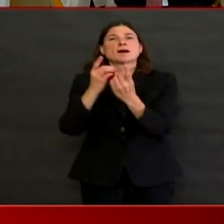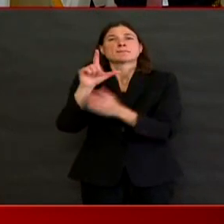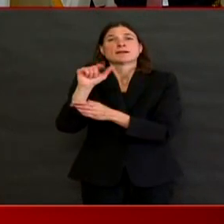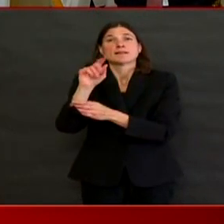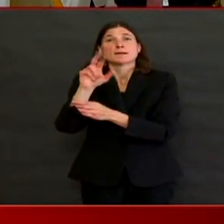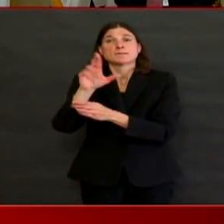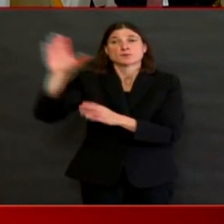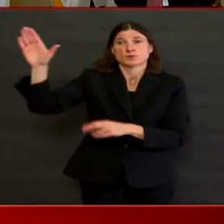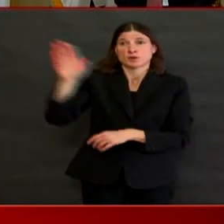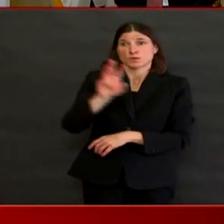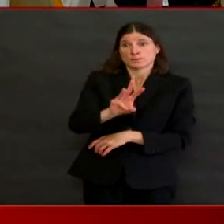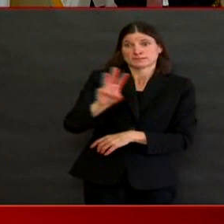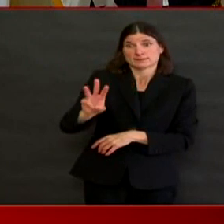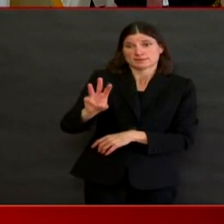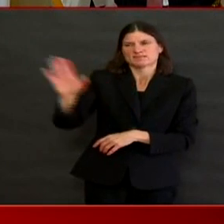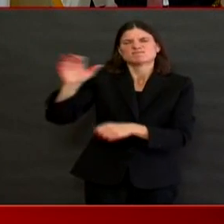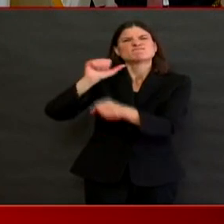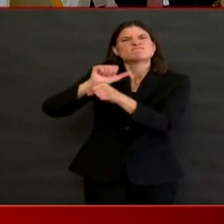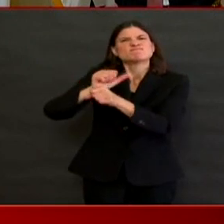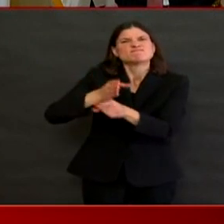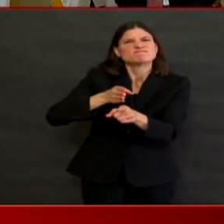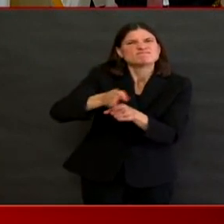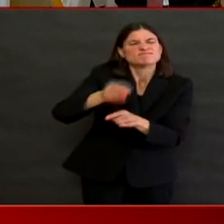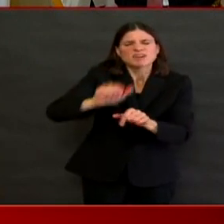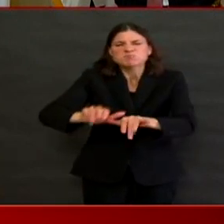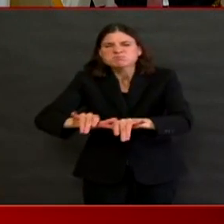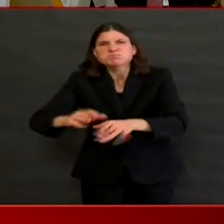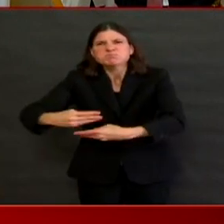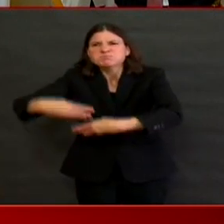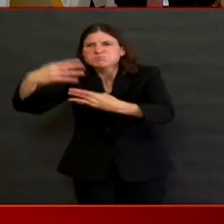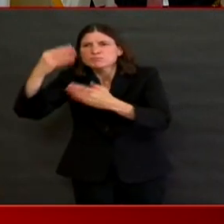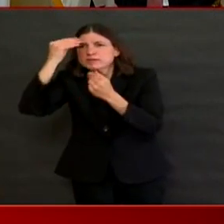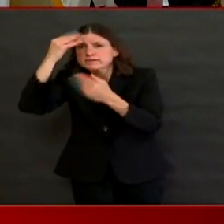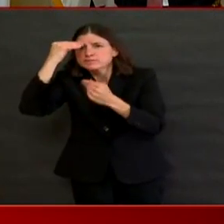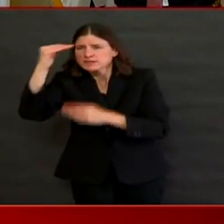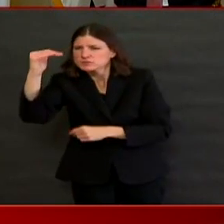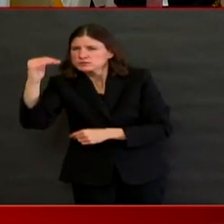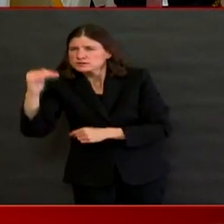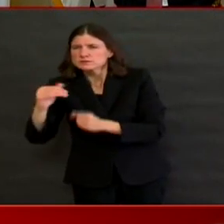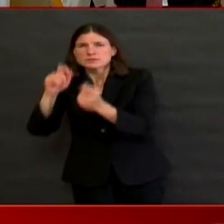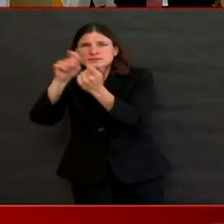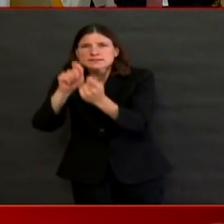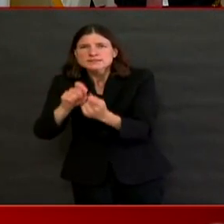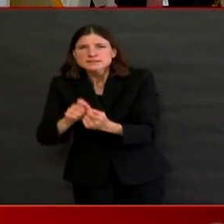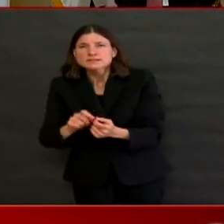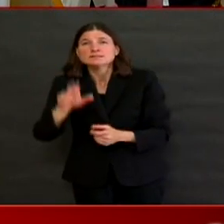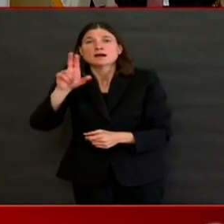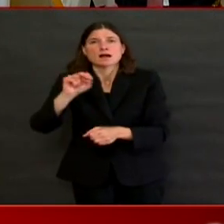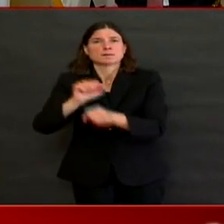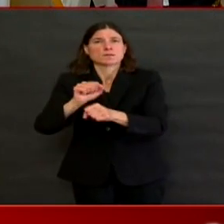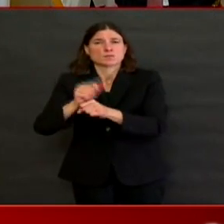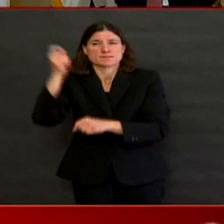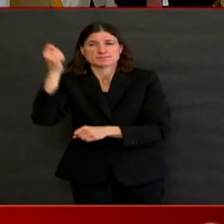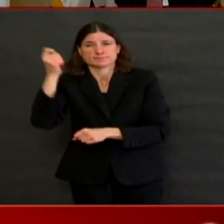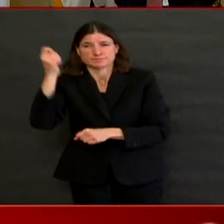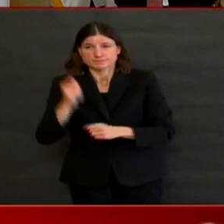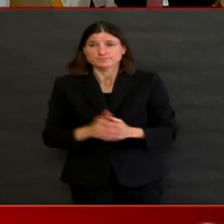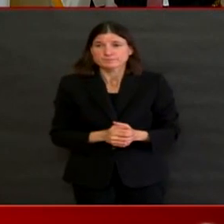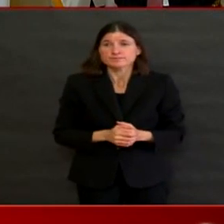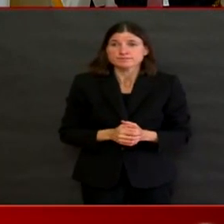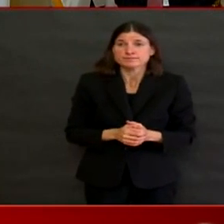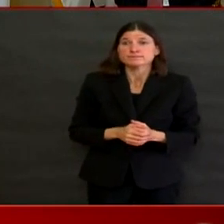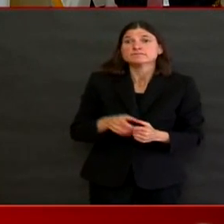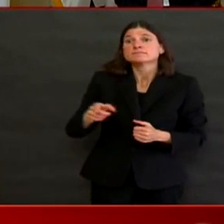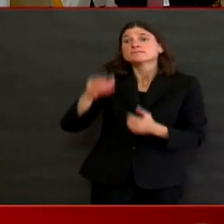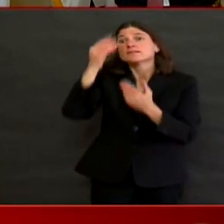specifically for college students specifically. Um, but we will continue to work on